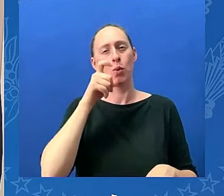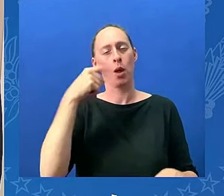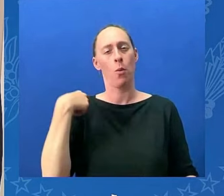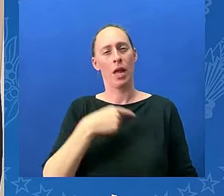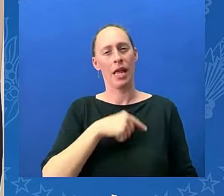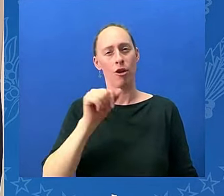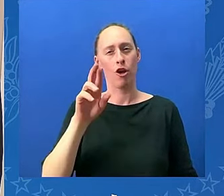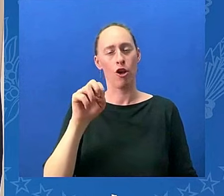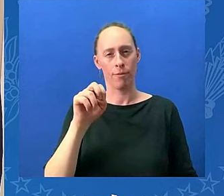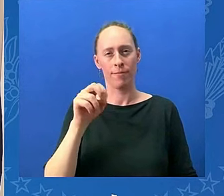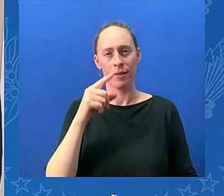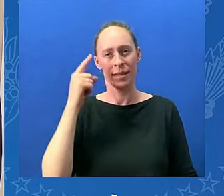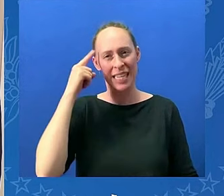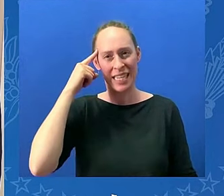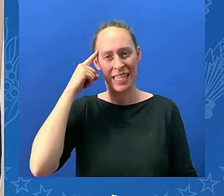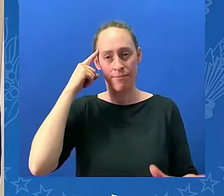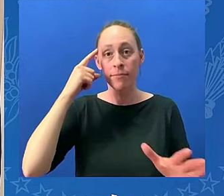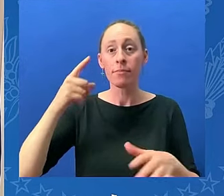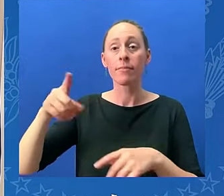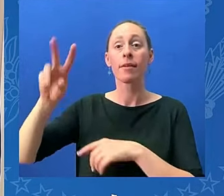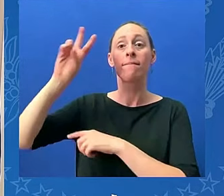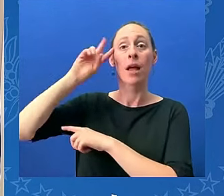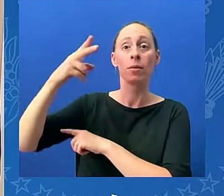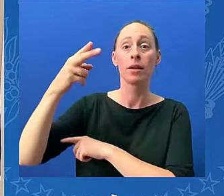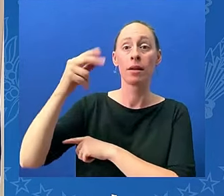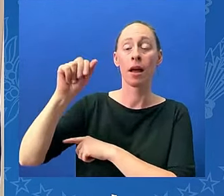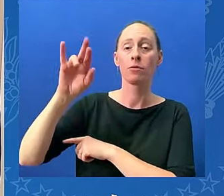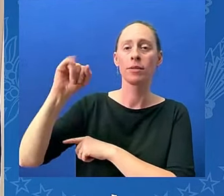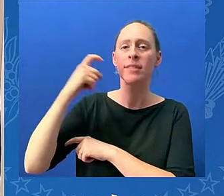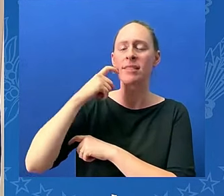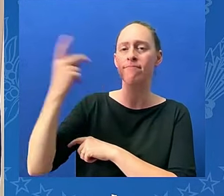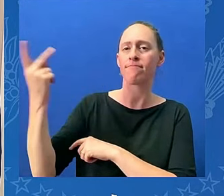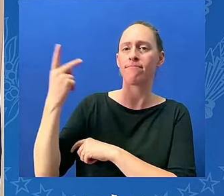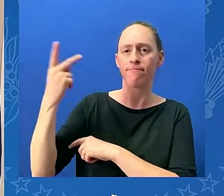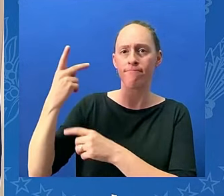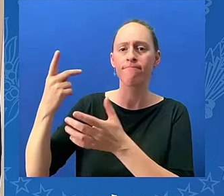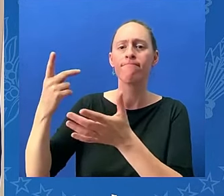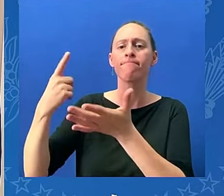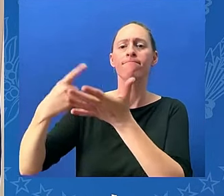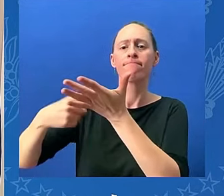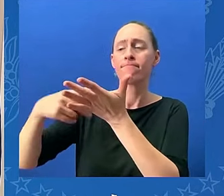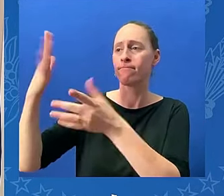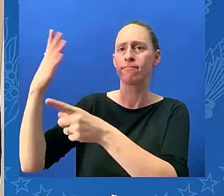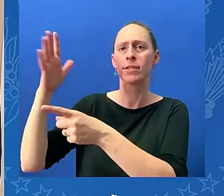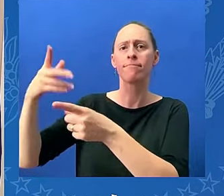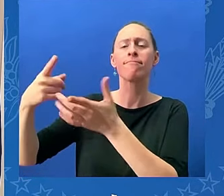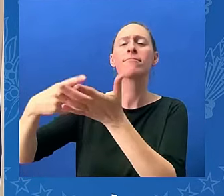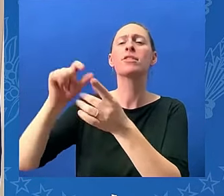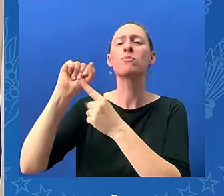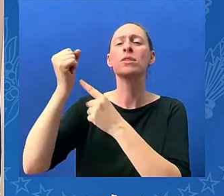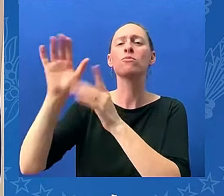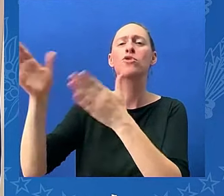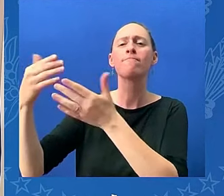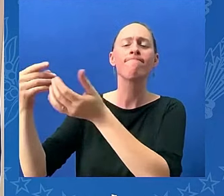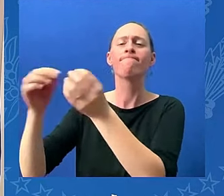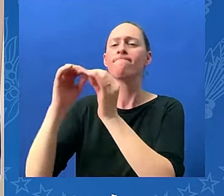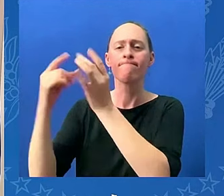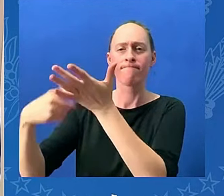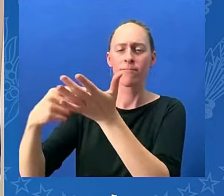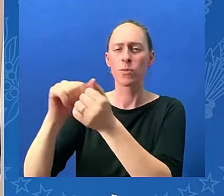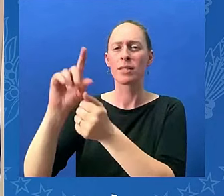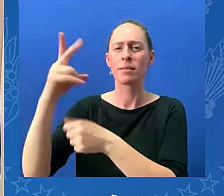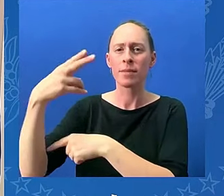room by my homeland security team including the director of the fbi the secretary of homeless security